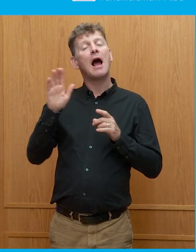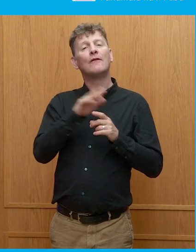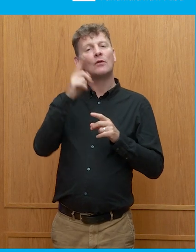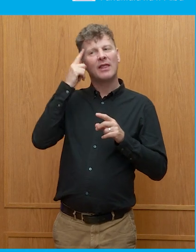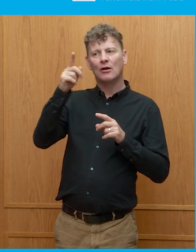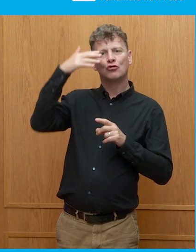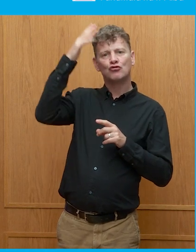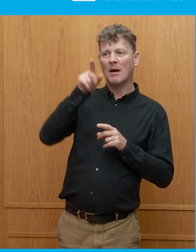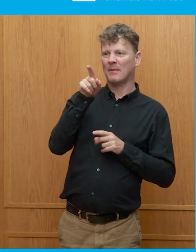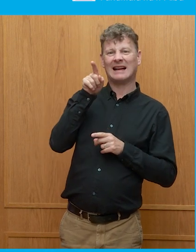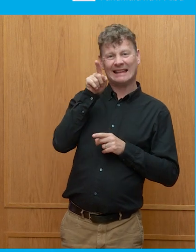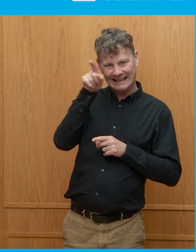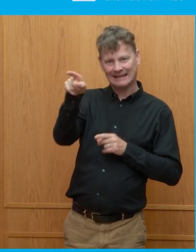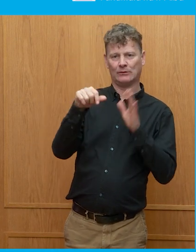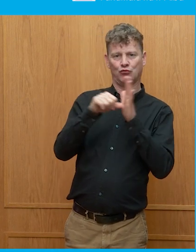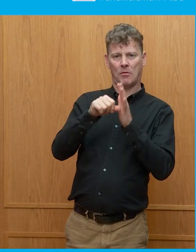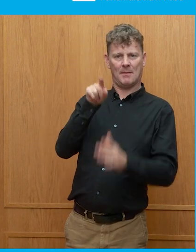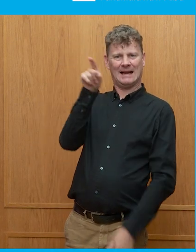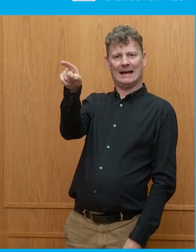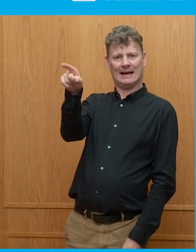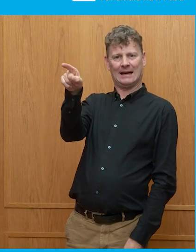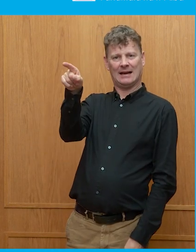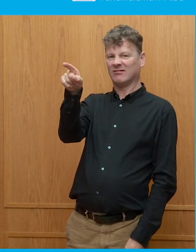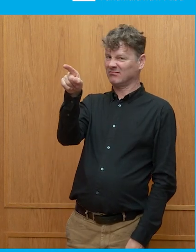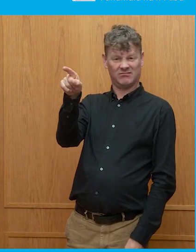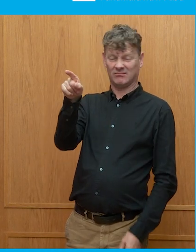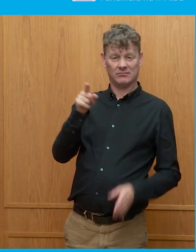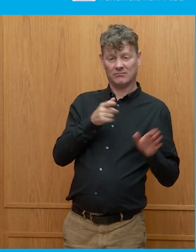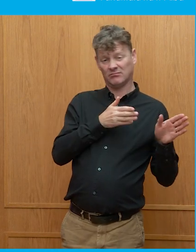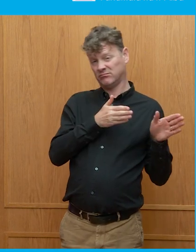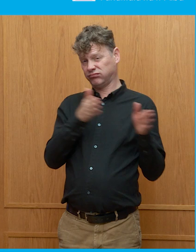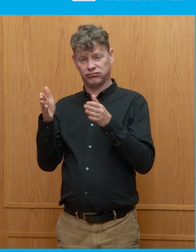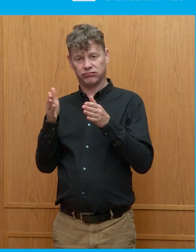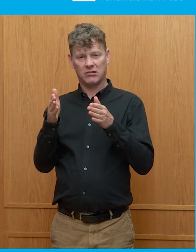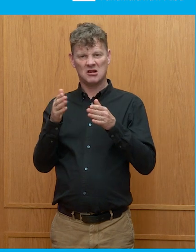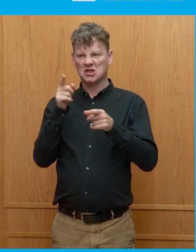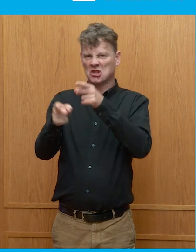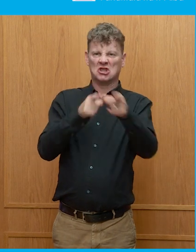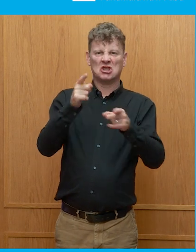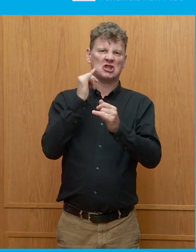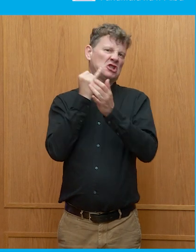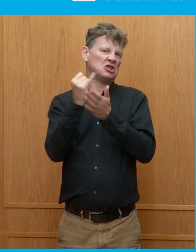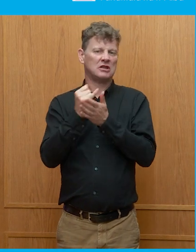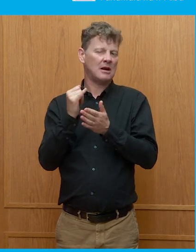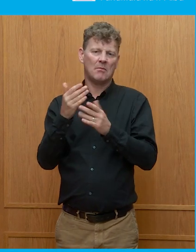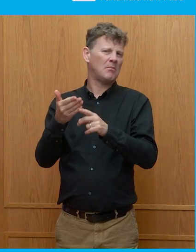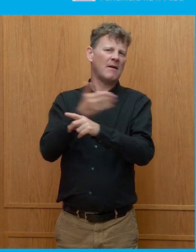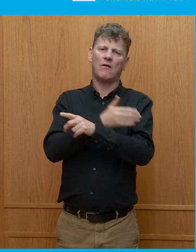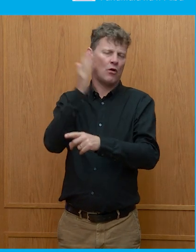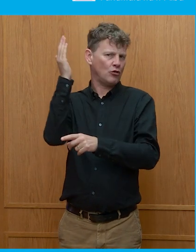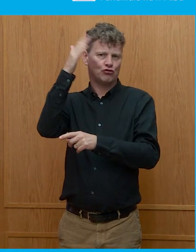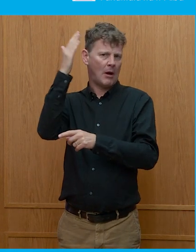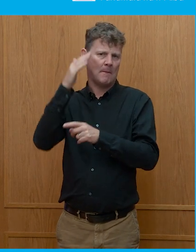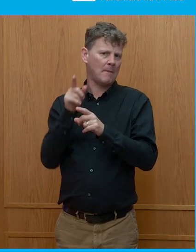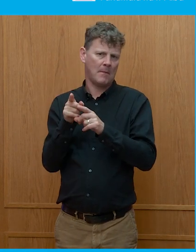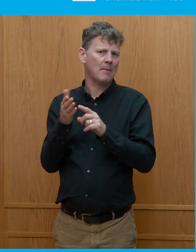cause. But really, this trend toward populism was happening before Trump came to office. In many ways, Trump was just